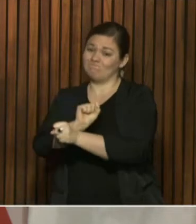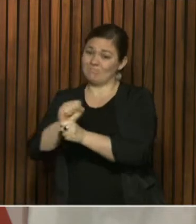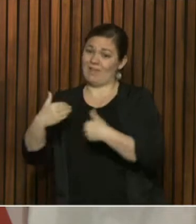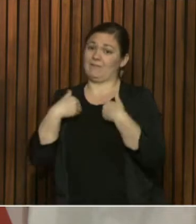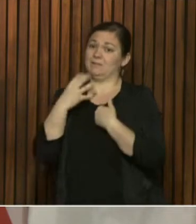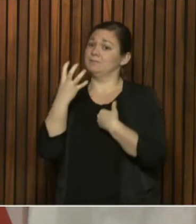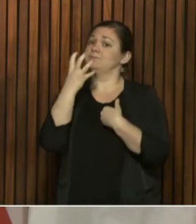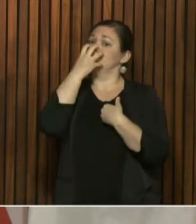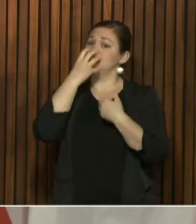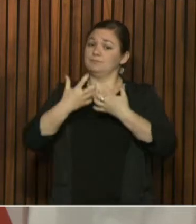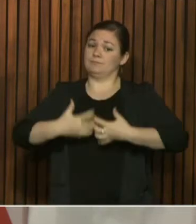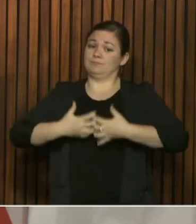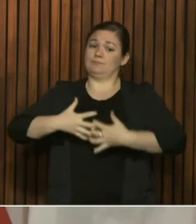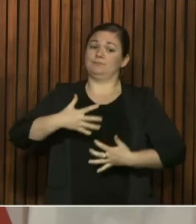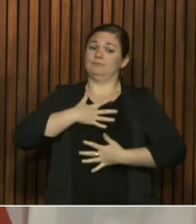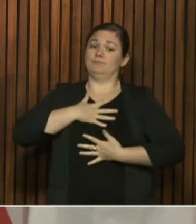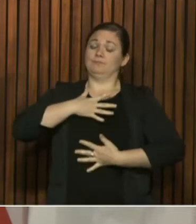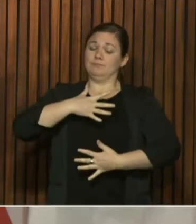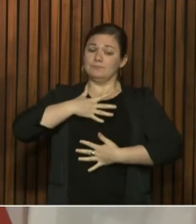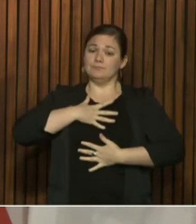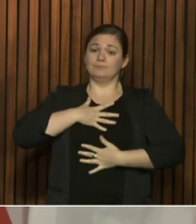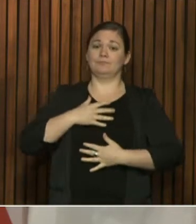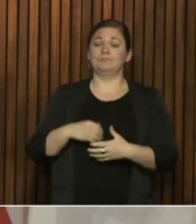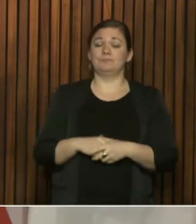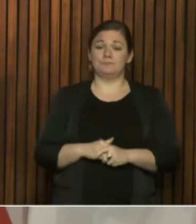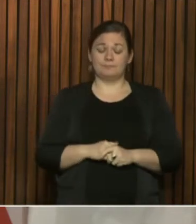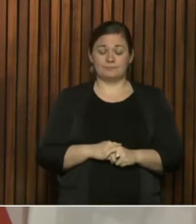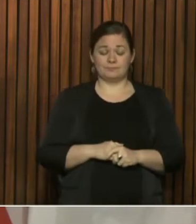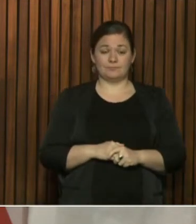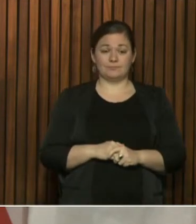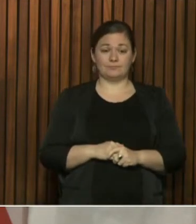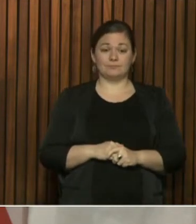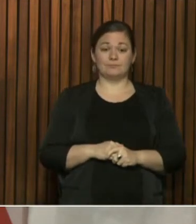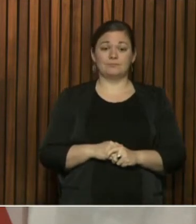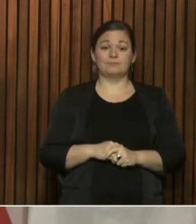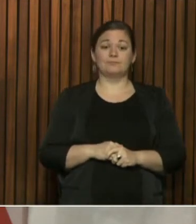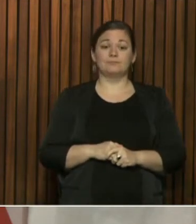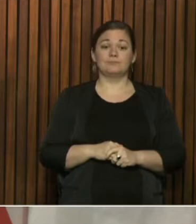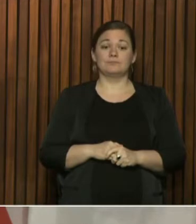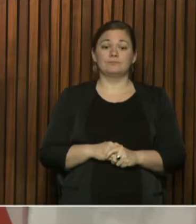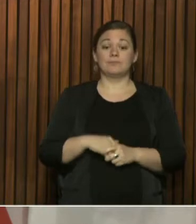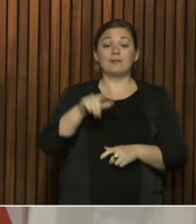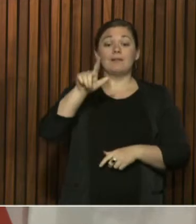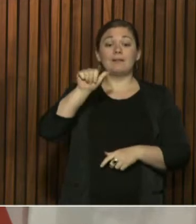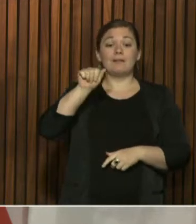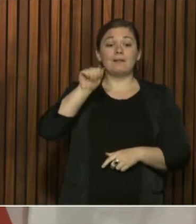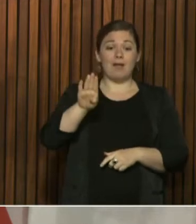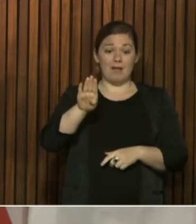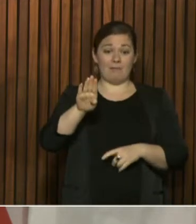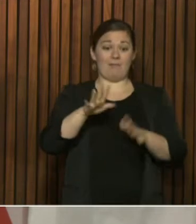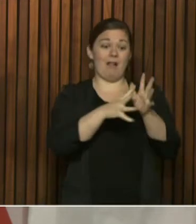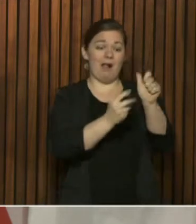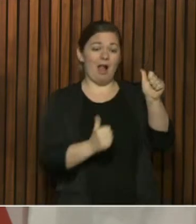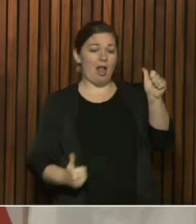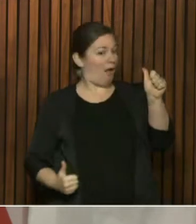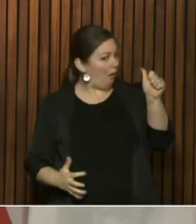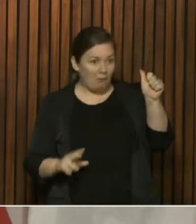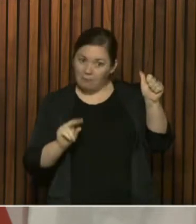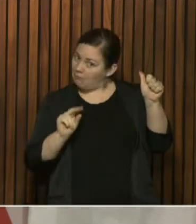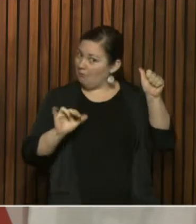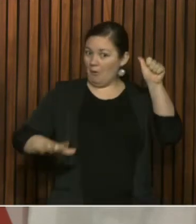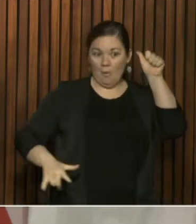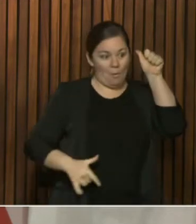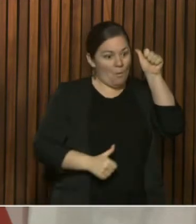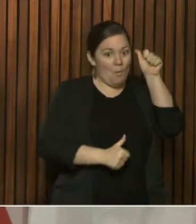of lab testing, we have, as you know, basically gotten rid of the backlog. We have tested almost